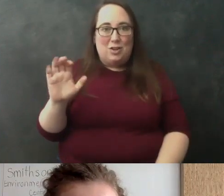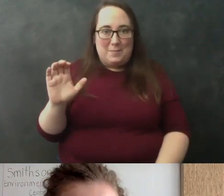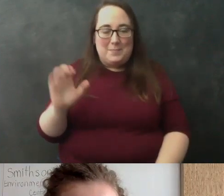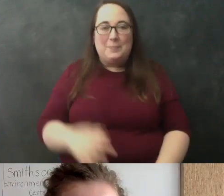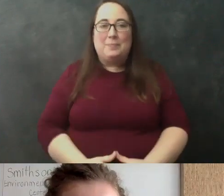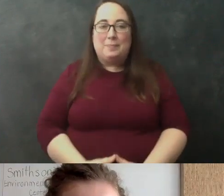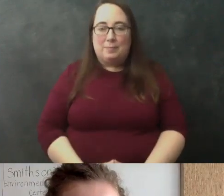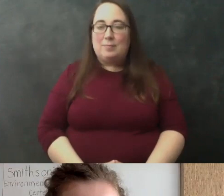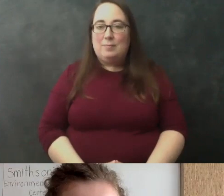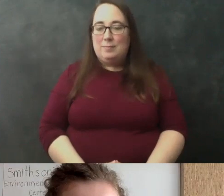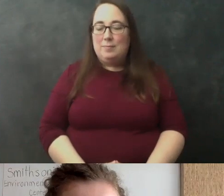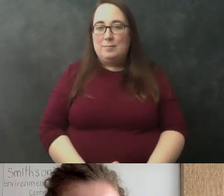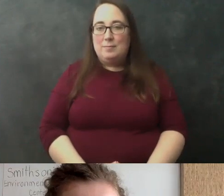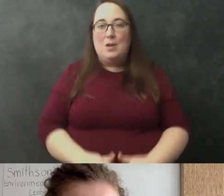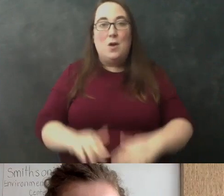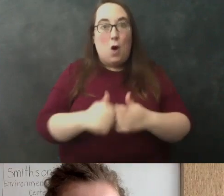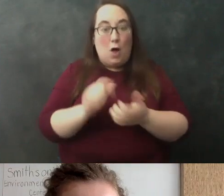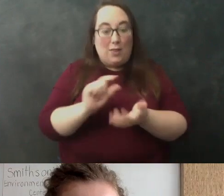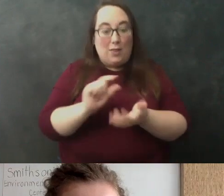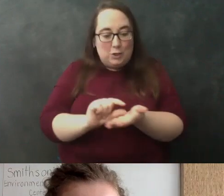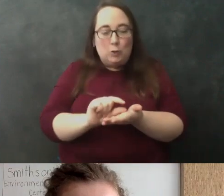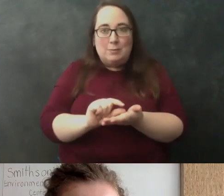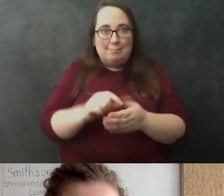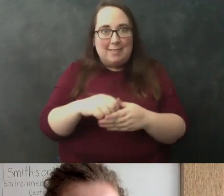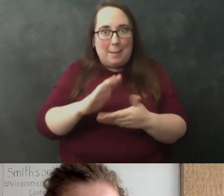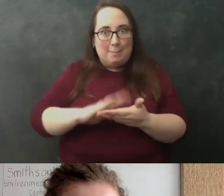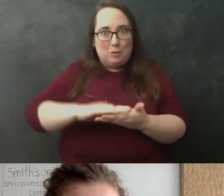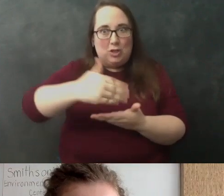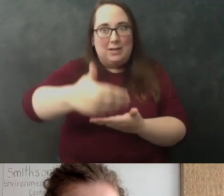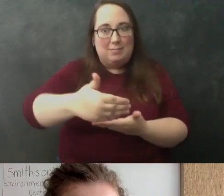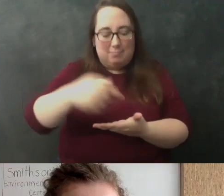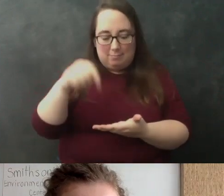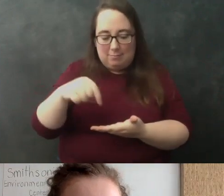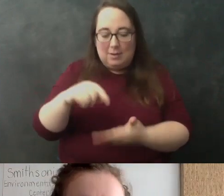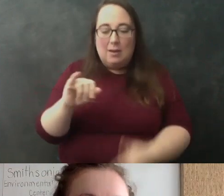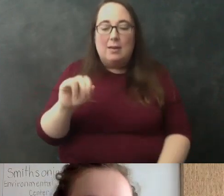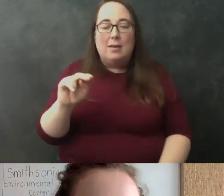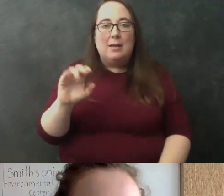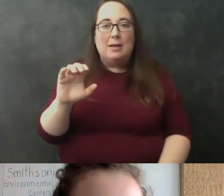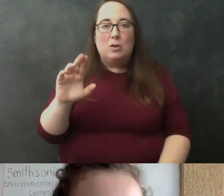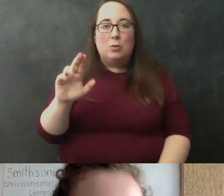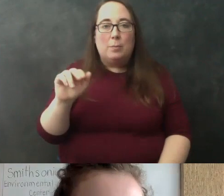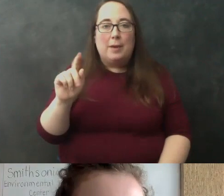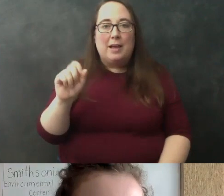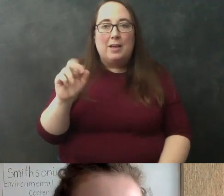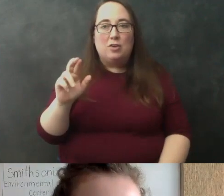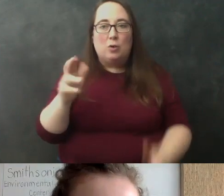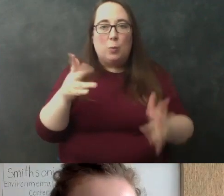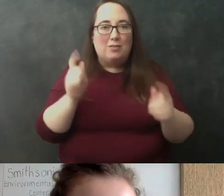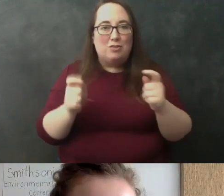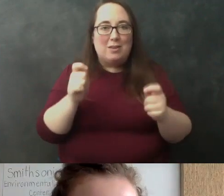all of those tiny tubes fit into this machine here so this is actually an incubator what it does is it'll actually change temperatures